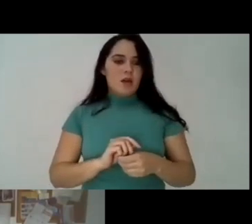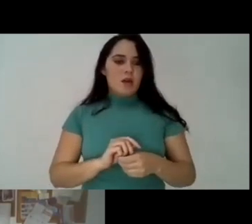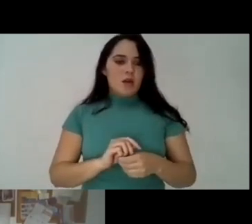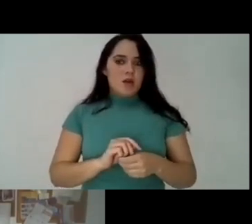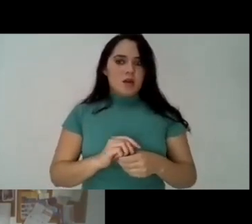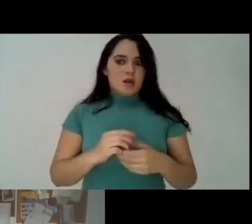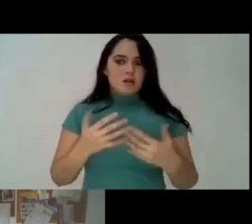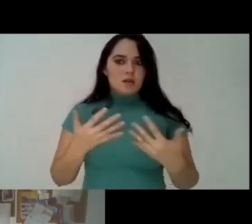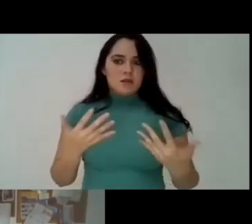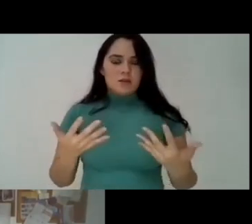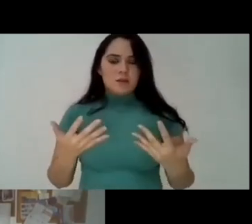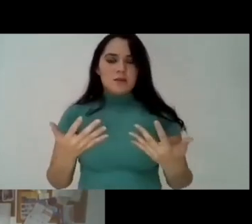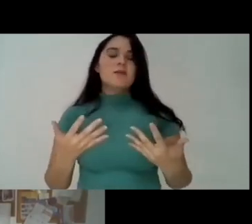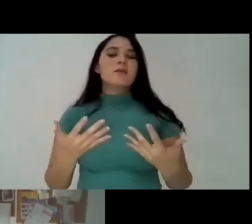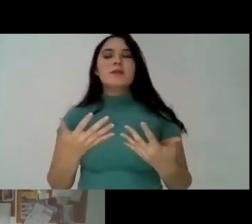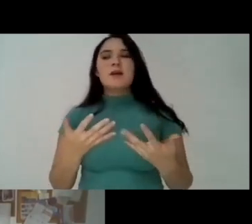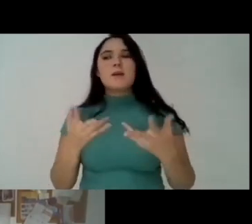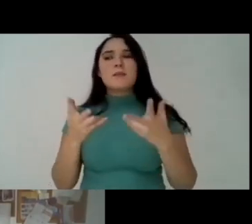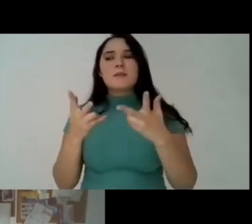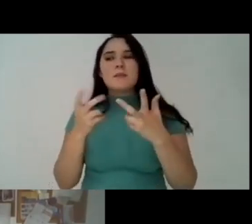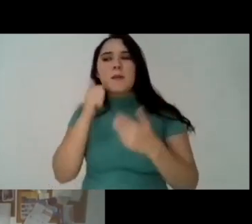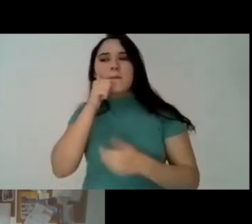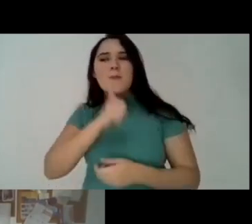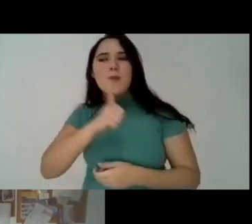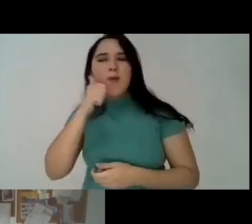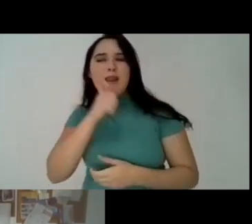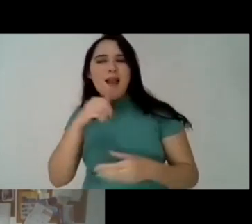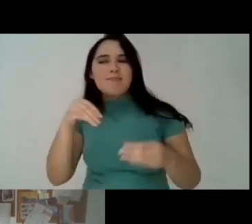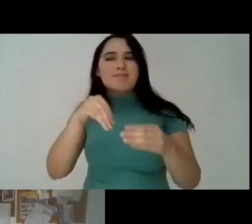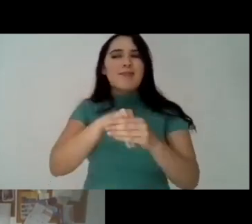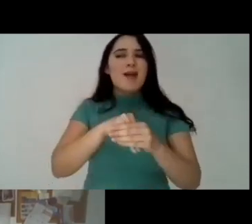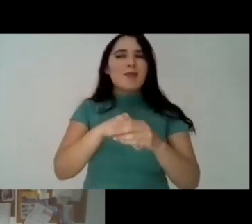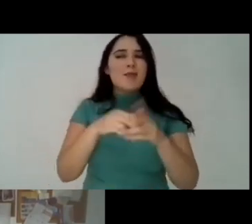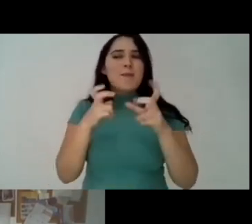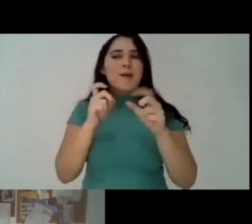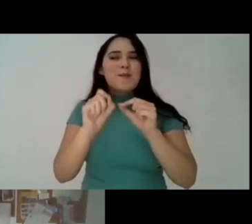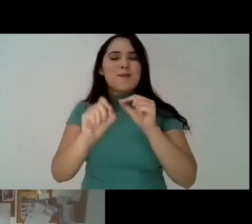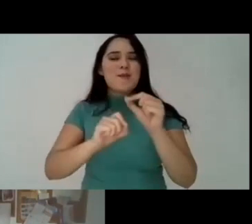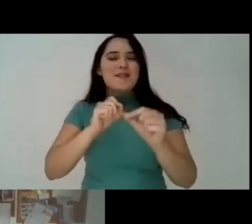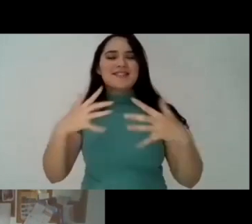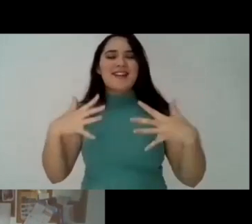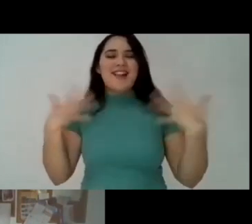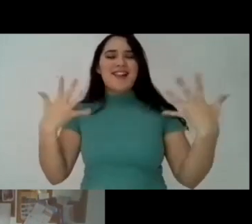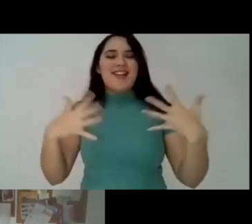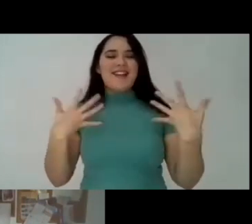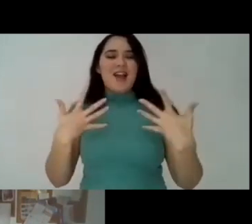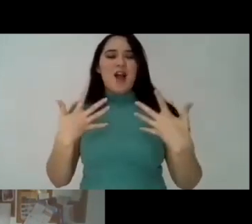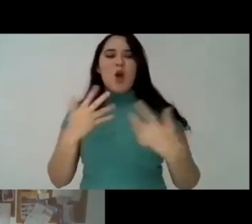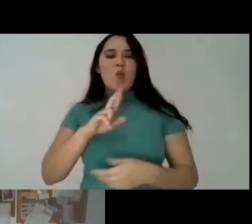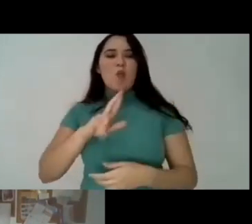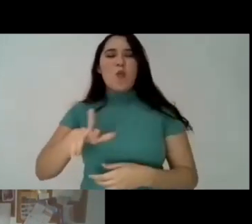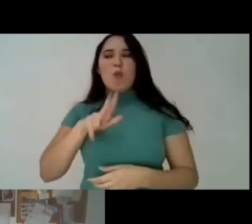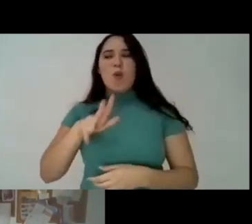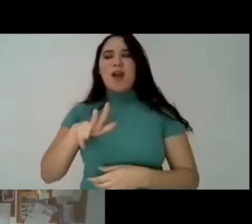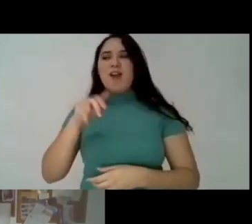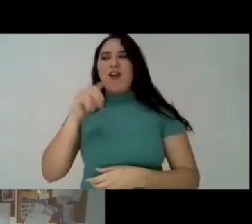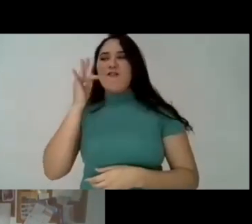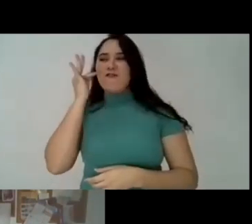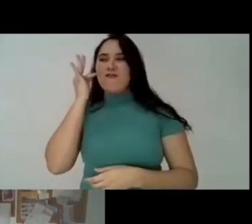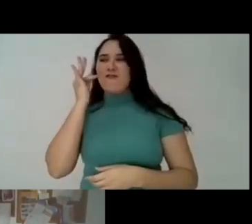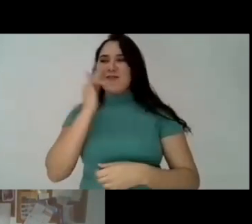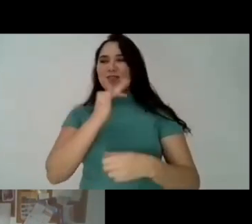when we talk about women in particular uh what i see and i am very happy with that uh